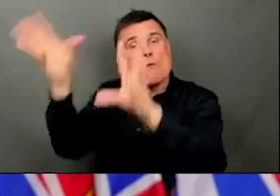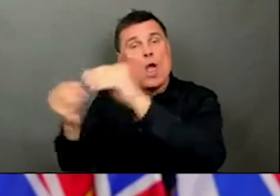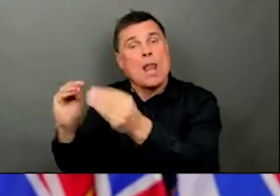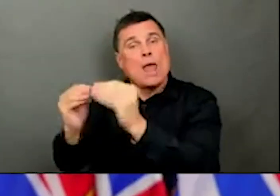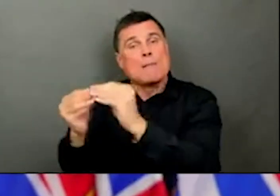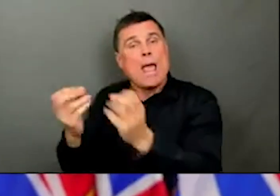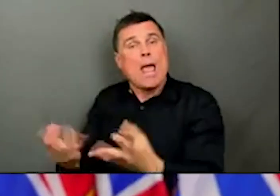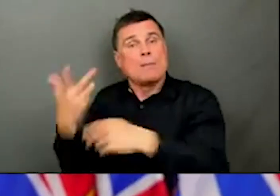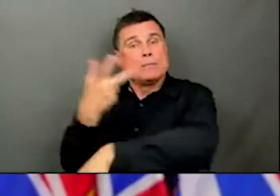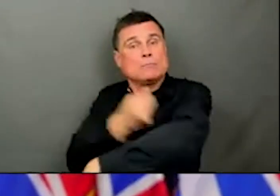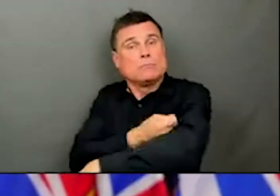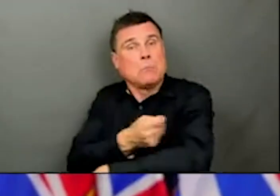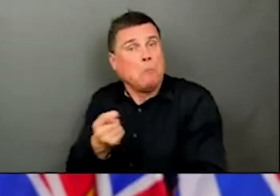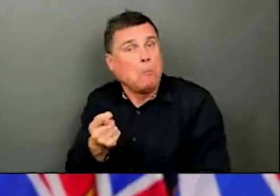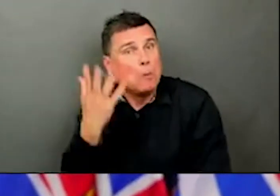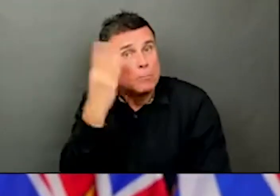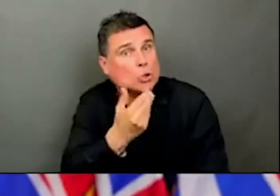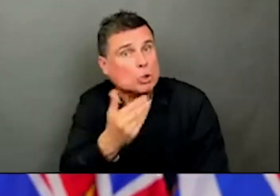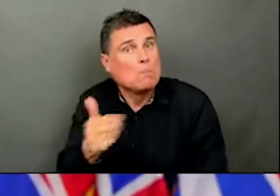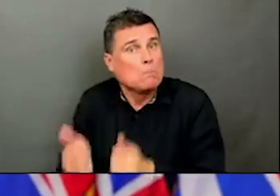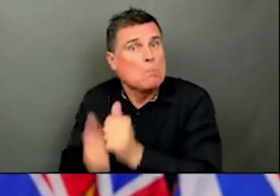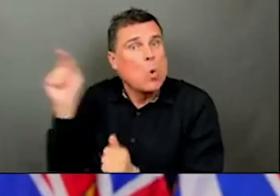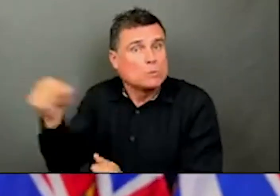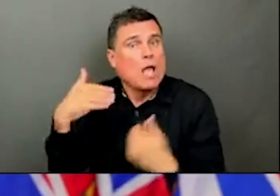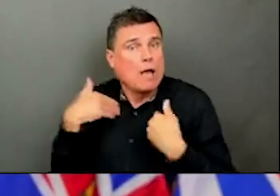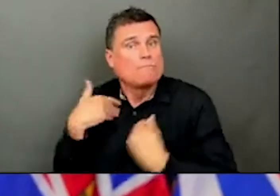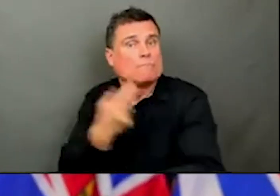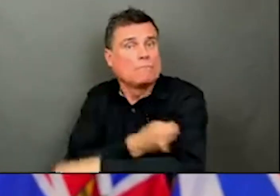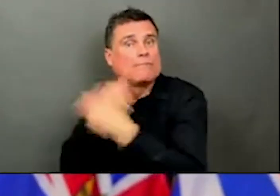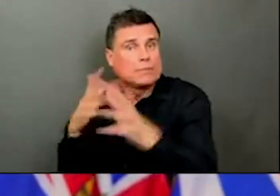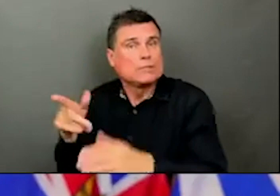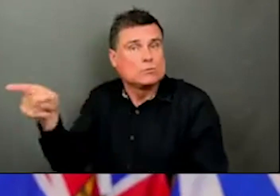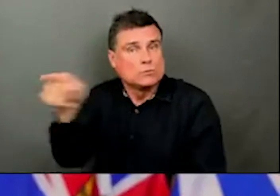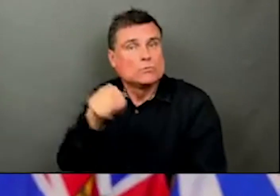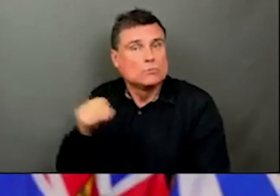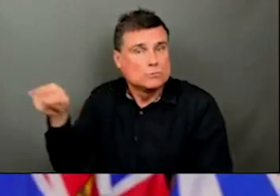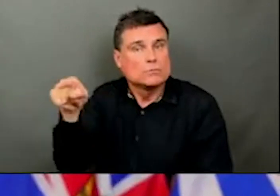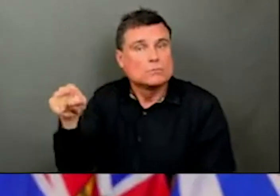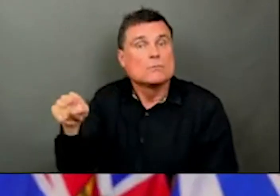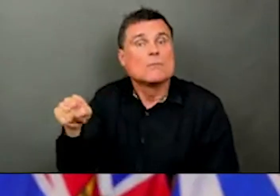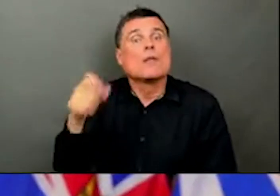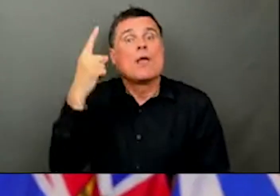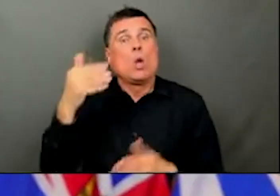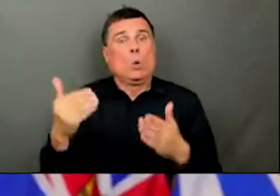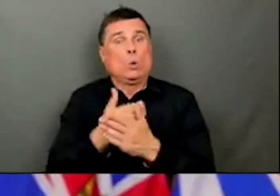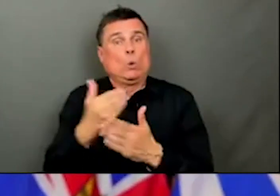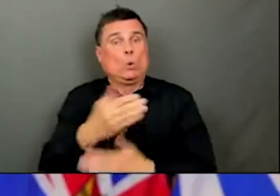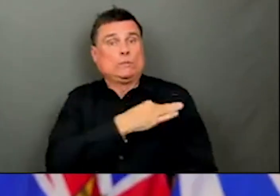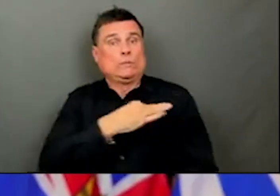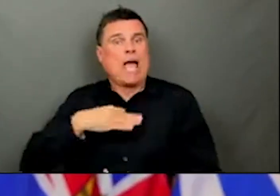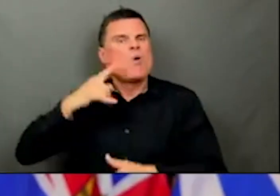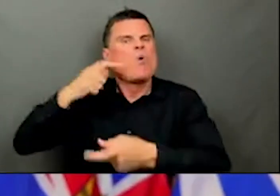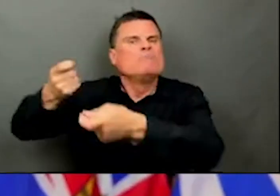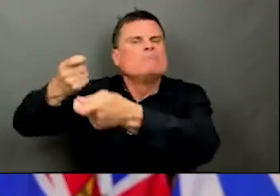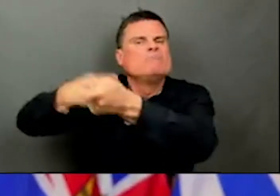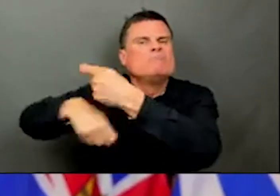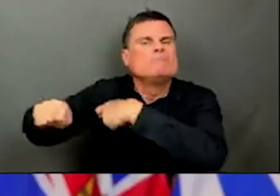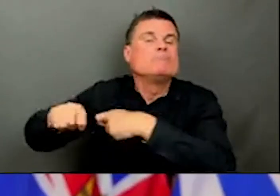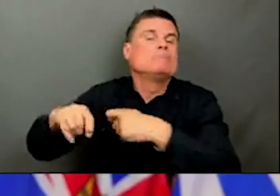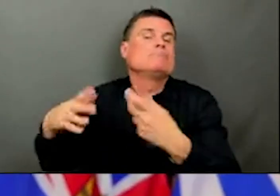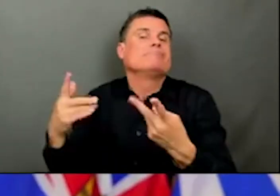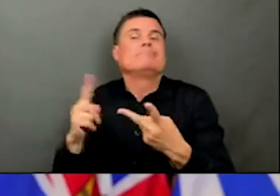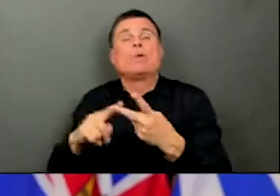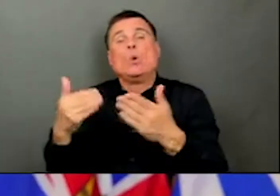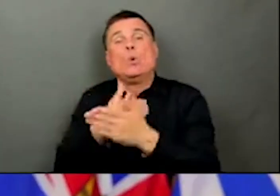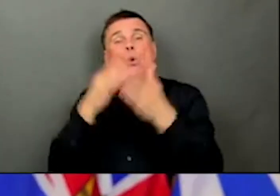there are new people coming in and working and obviously new residents in long-term care. it's important to keep the situation updated. In addition, it's important to